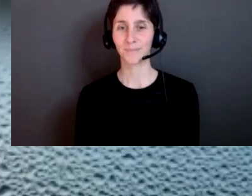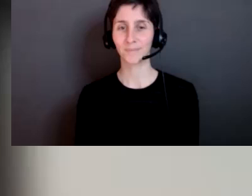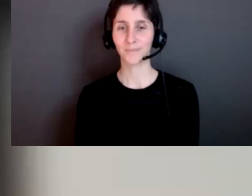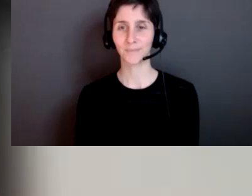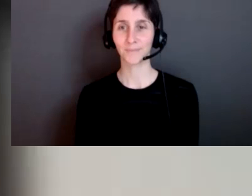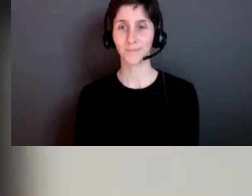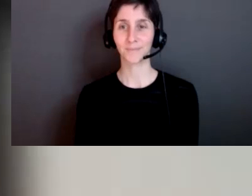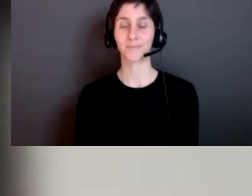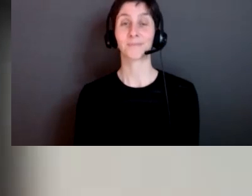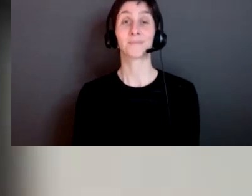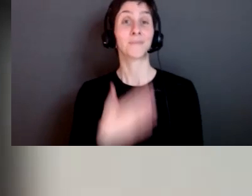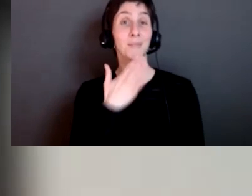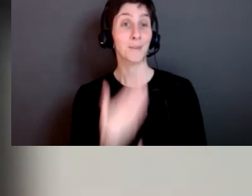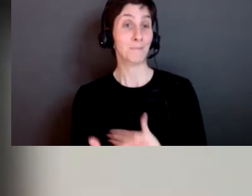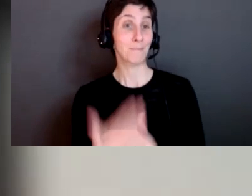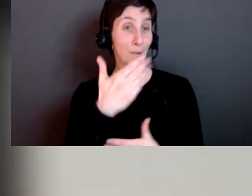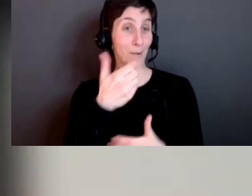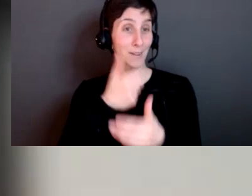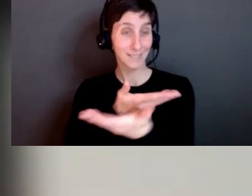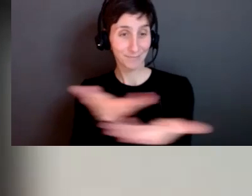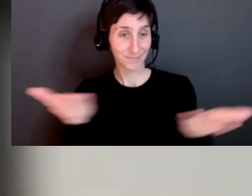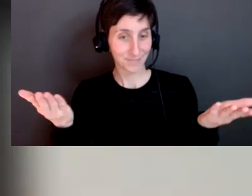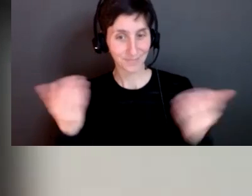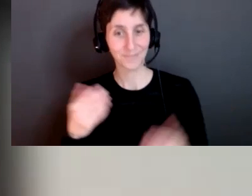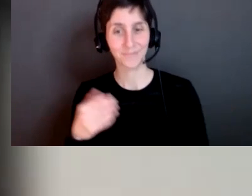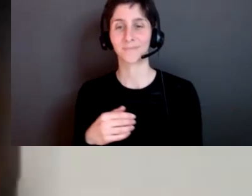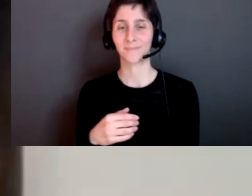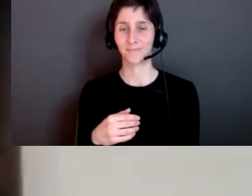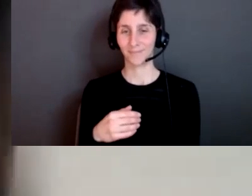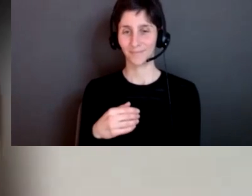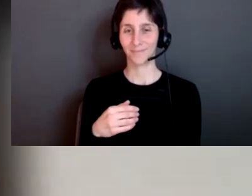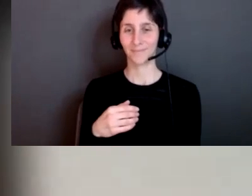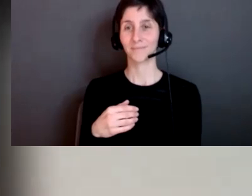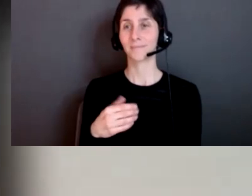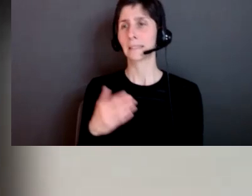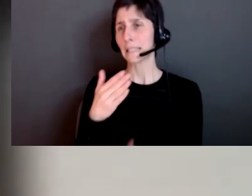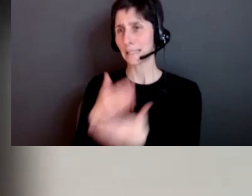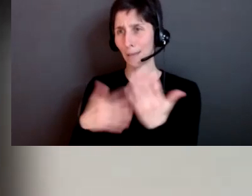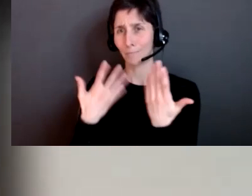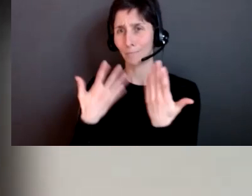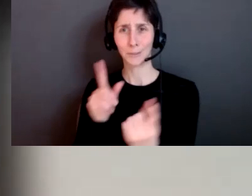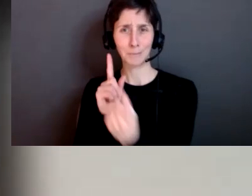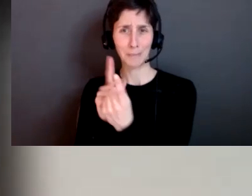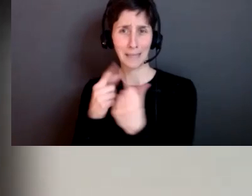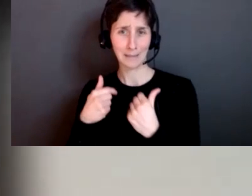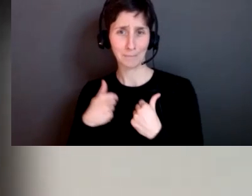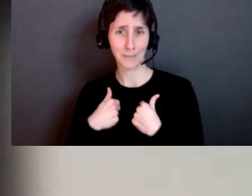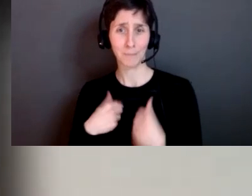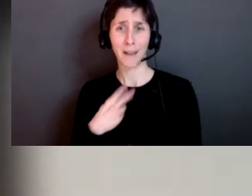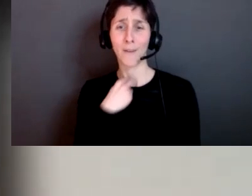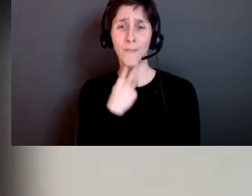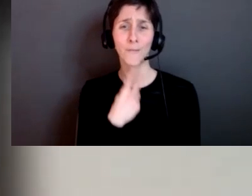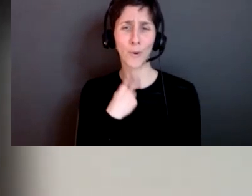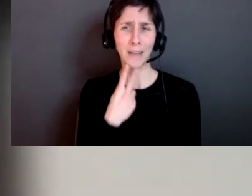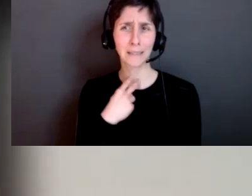good morning everyone um for those of you who know me i don't know my voice might sound a little bit